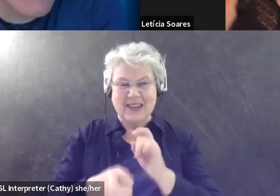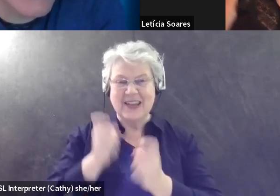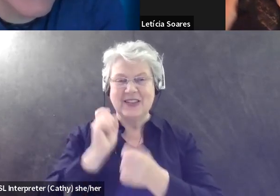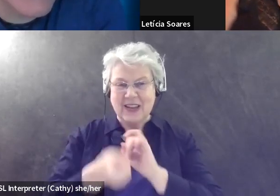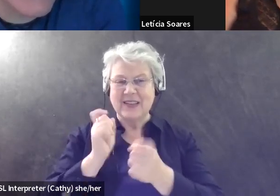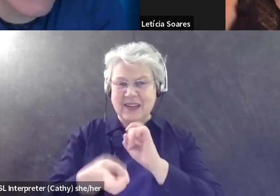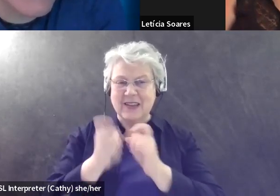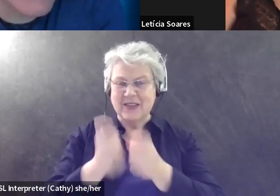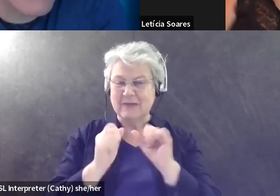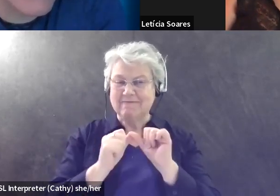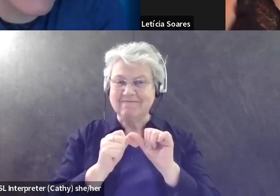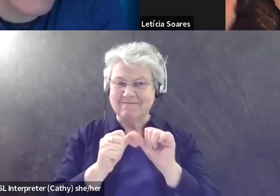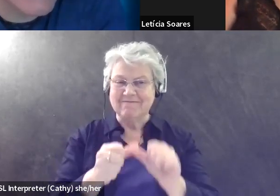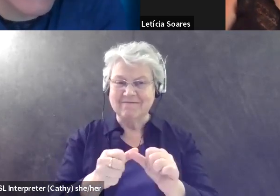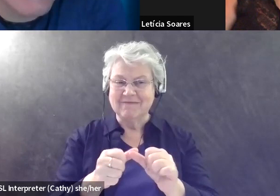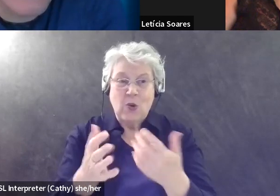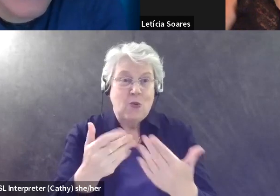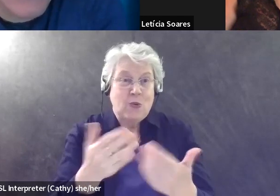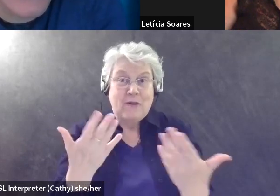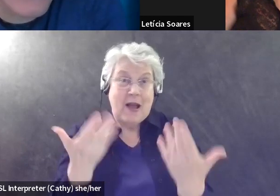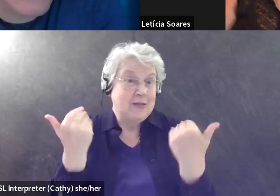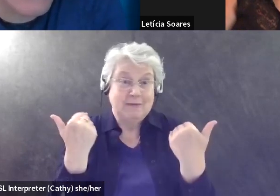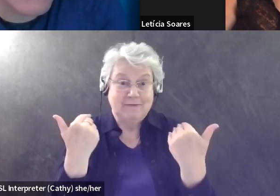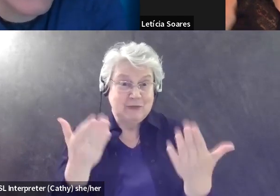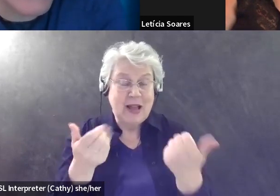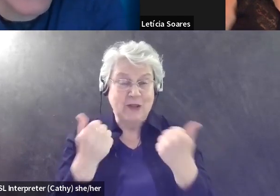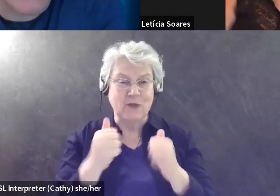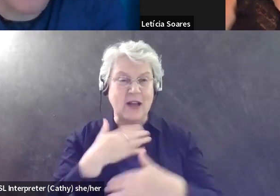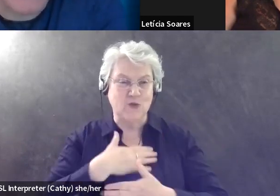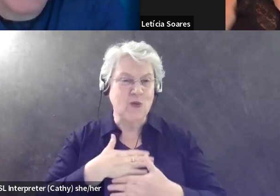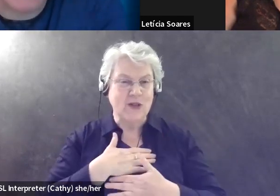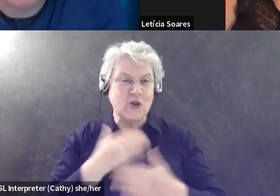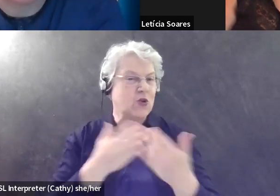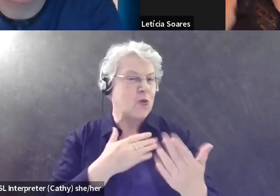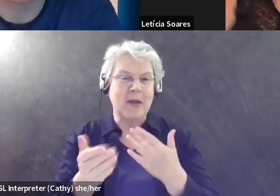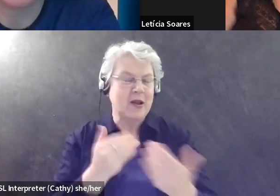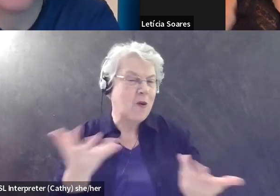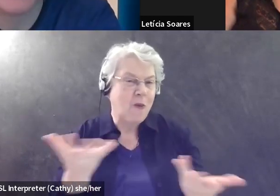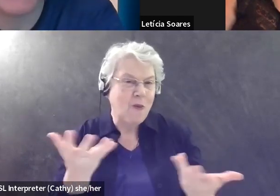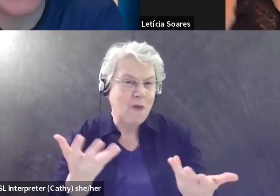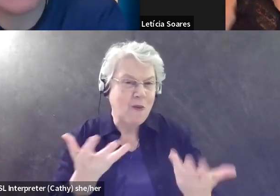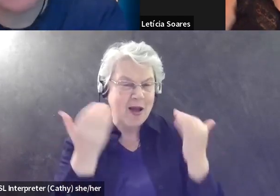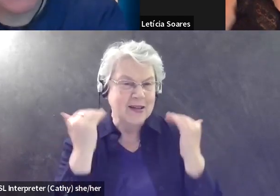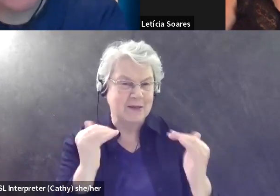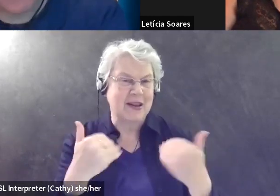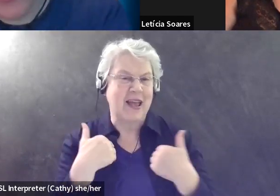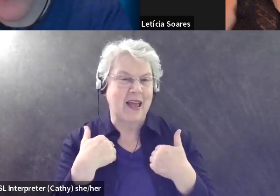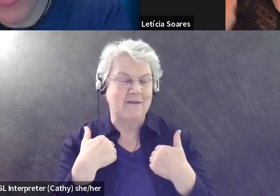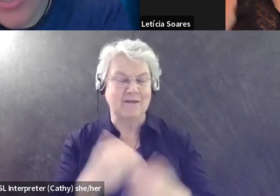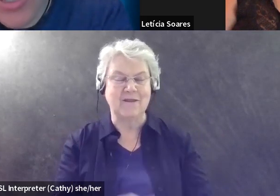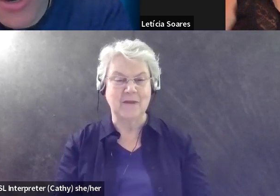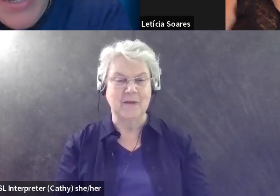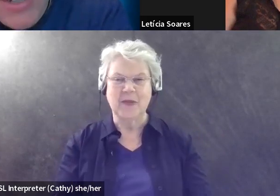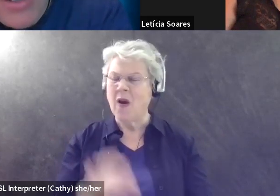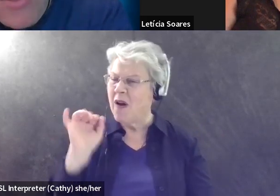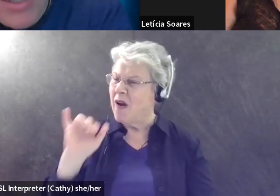Um, I will do it, you know, and I would try to enjoy that. Yeah. Amazing. Amazing. Um, yeah. And, I, know a lot of